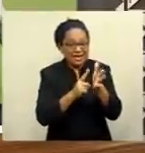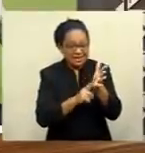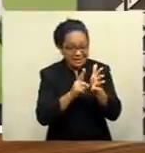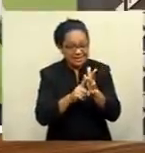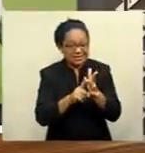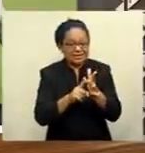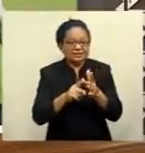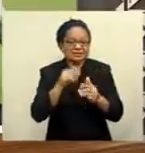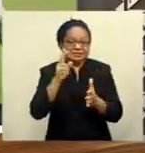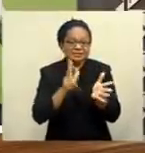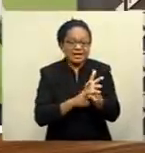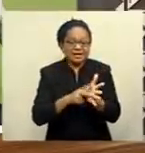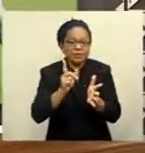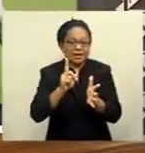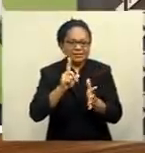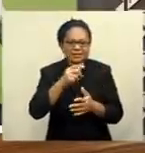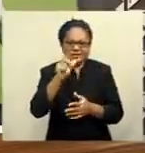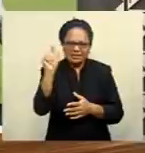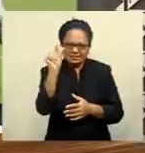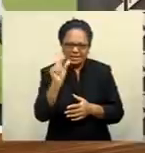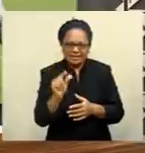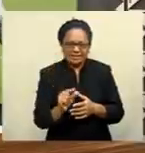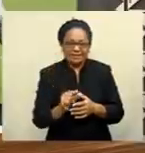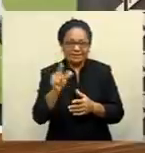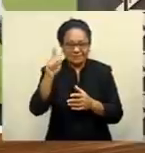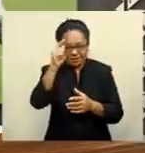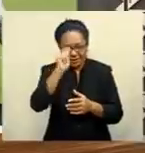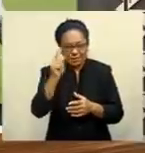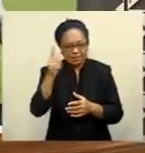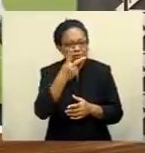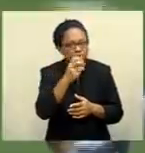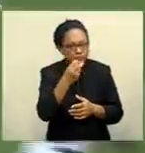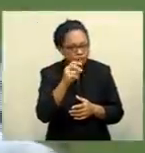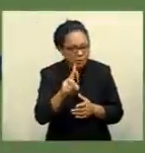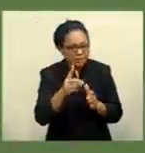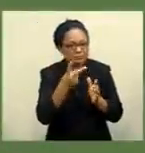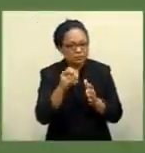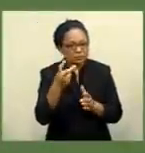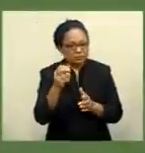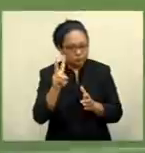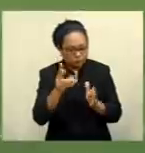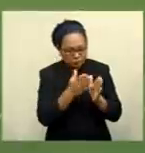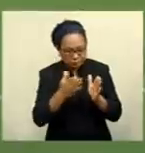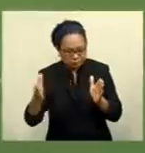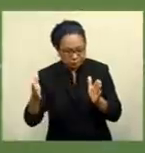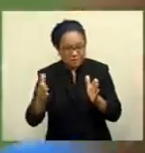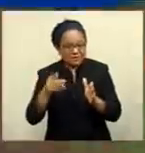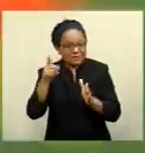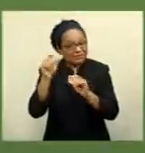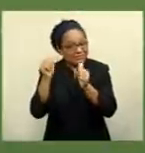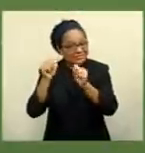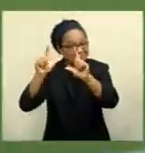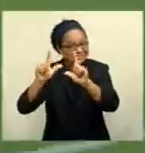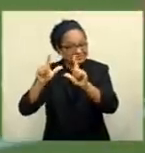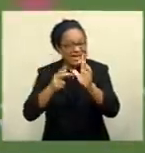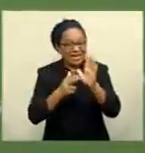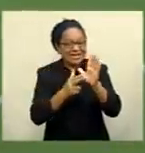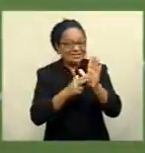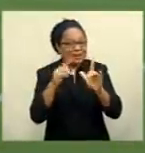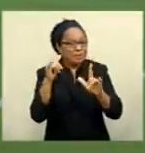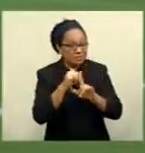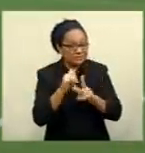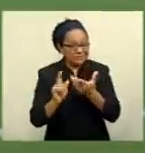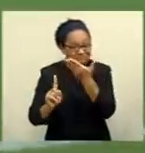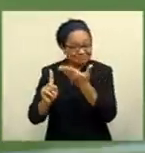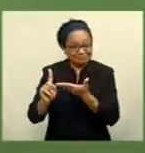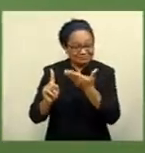Italian-based club Zebre for the 2021-2022 season. Fresh out of the Tokyo Olympics, the Namoshi native says he's